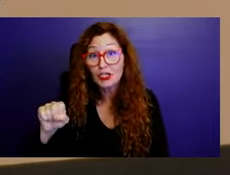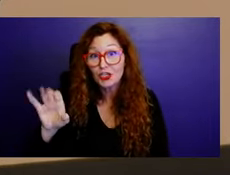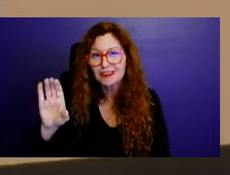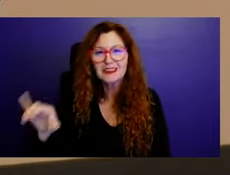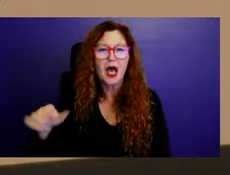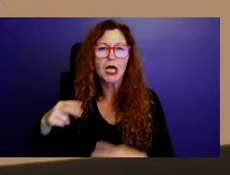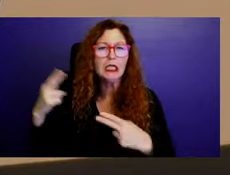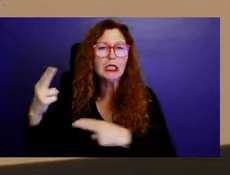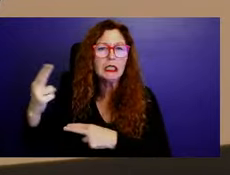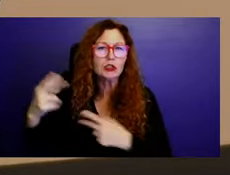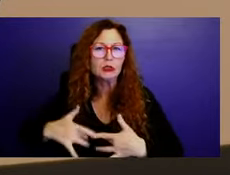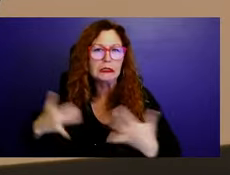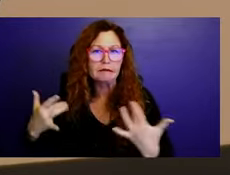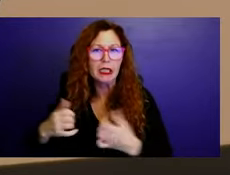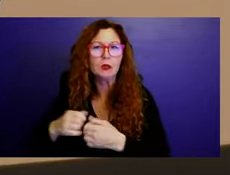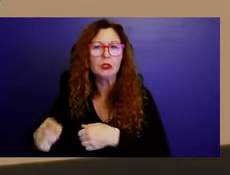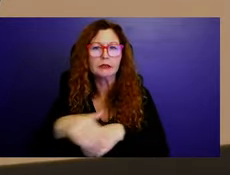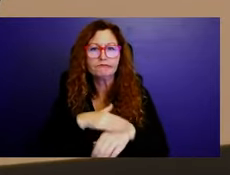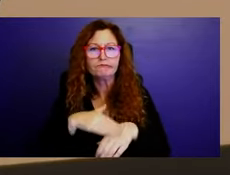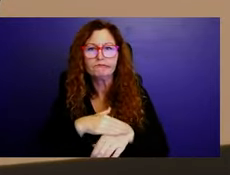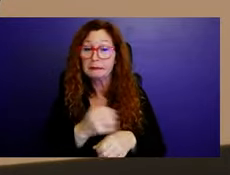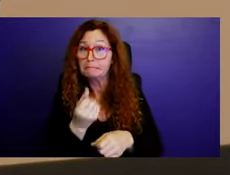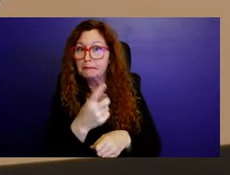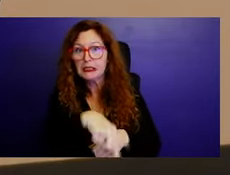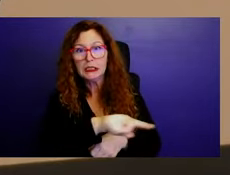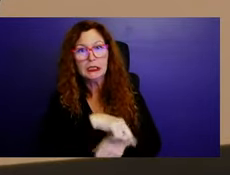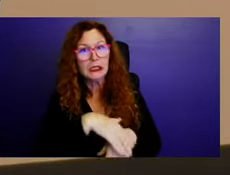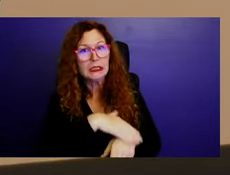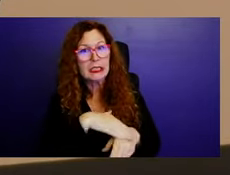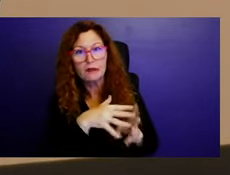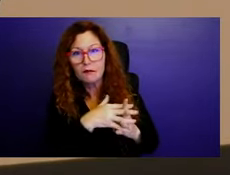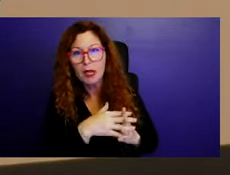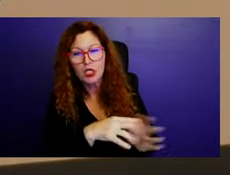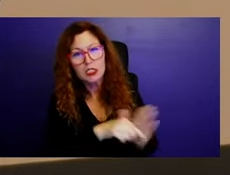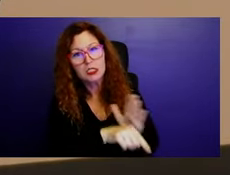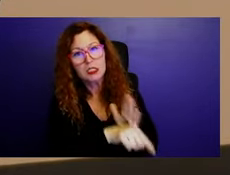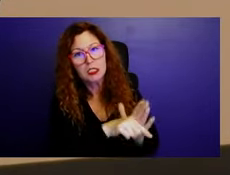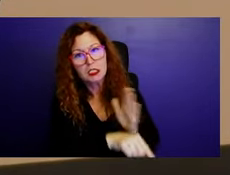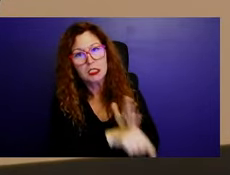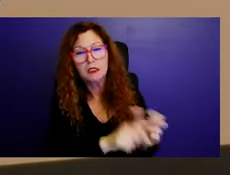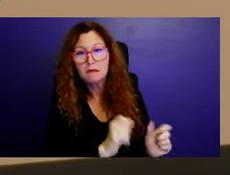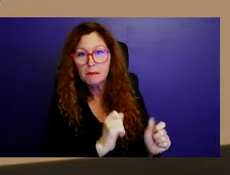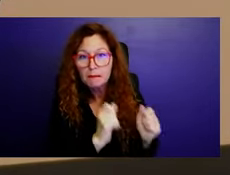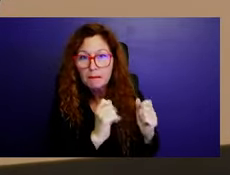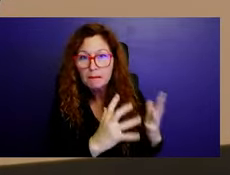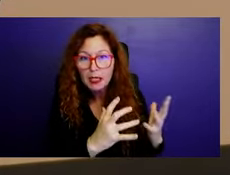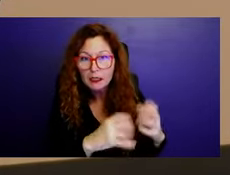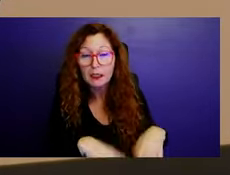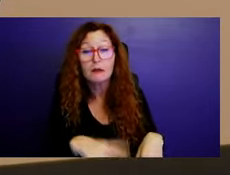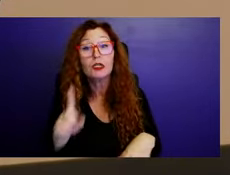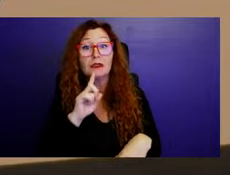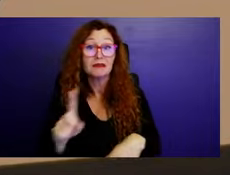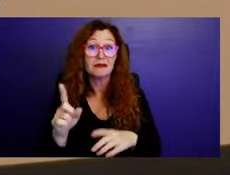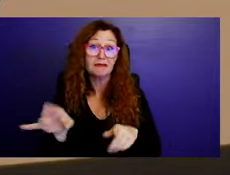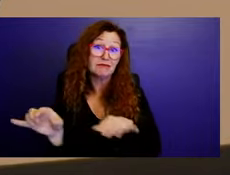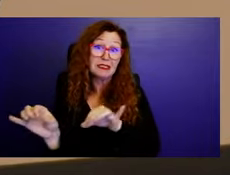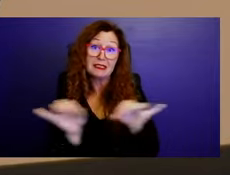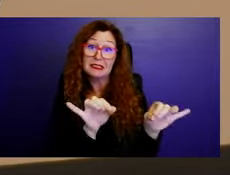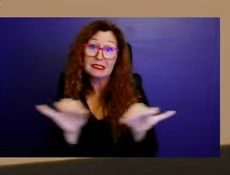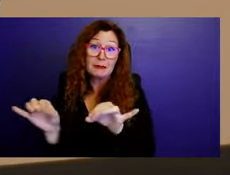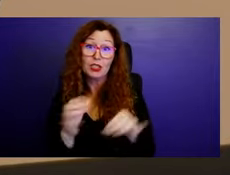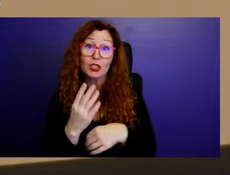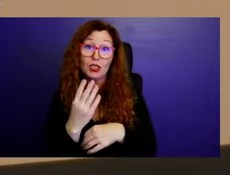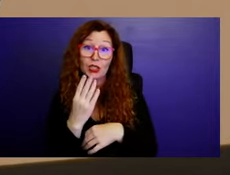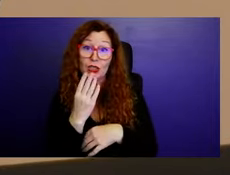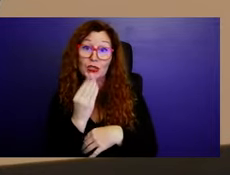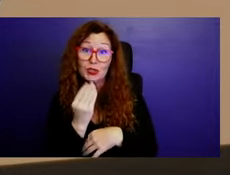very Jewish, I'm thinking to create a monument, one side will be the Holocaust and the other side will be the Trail of Tears. So,